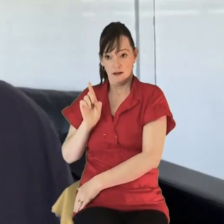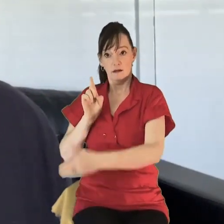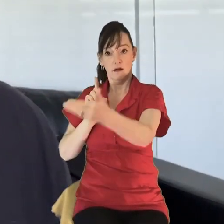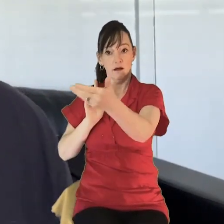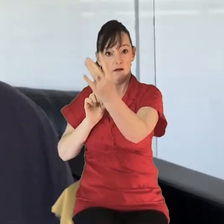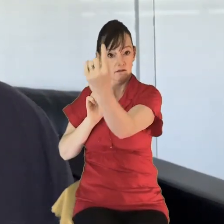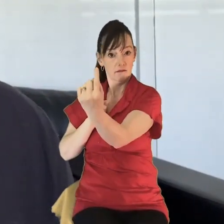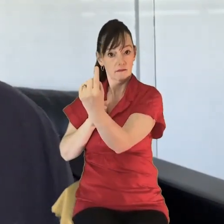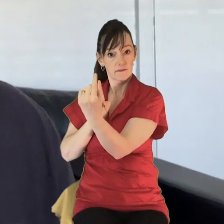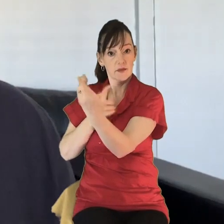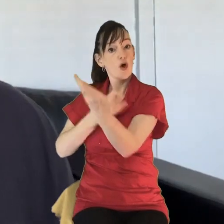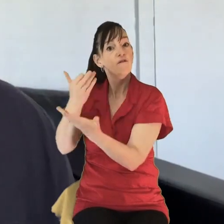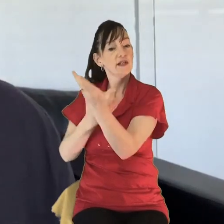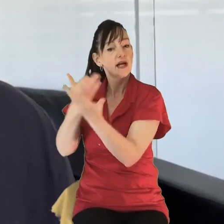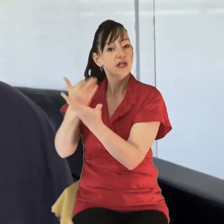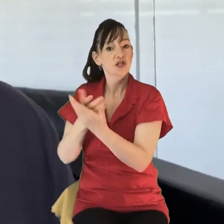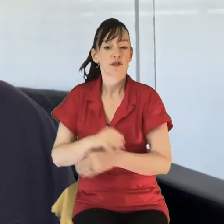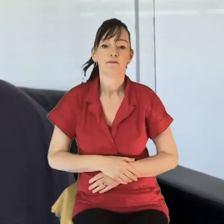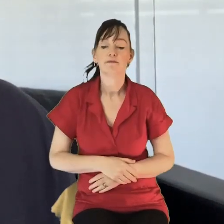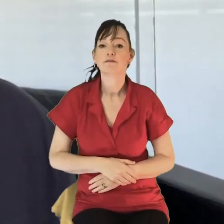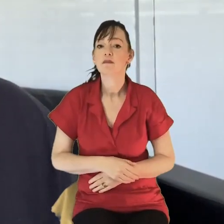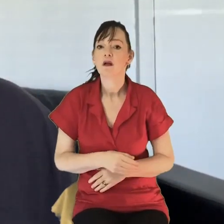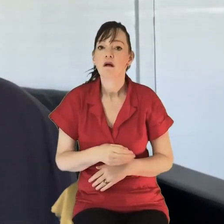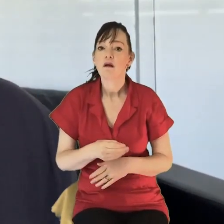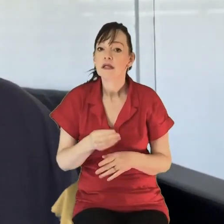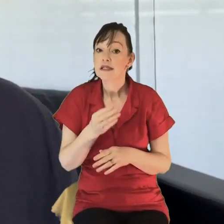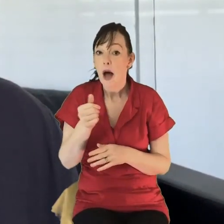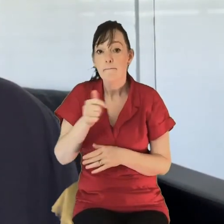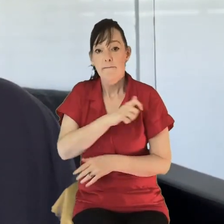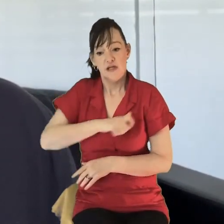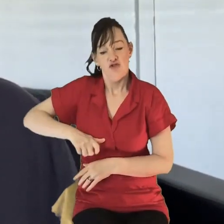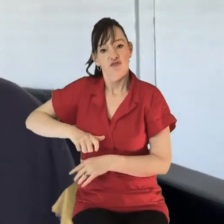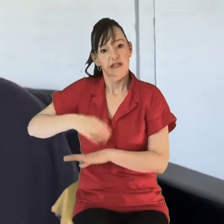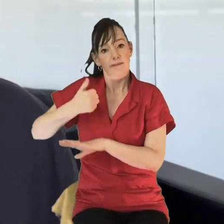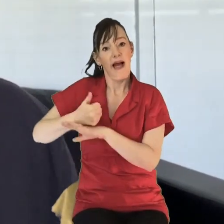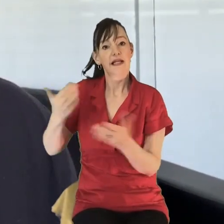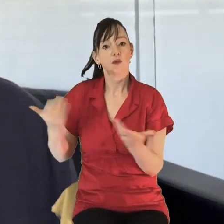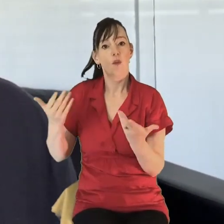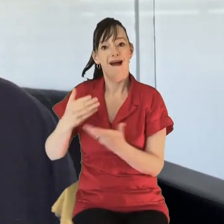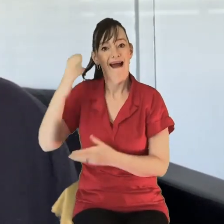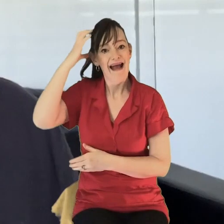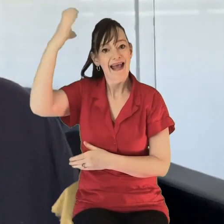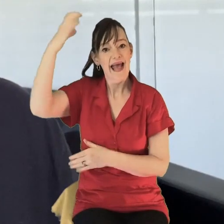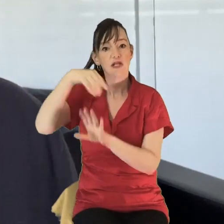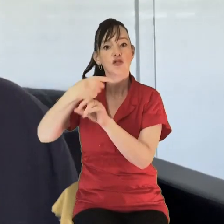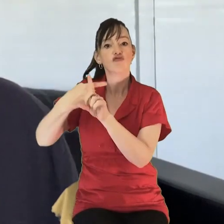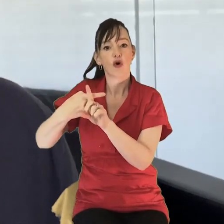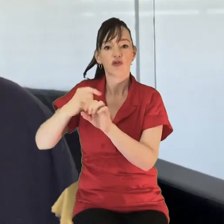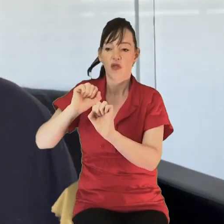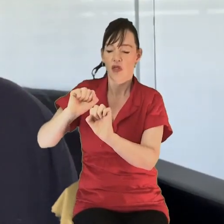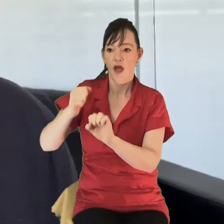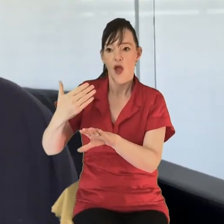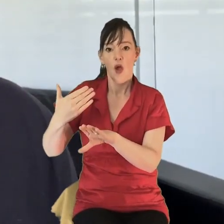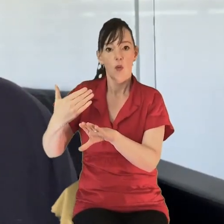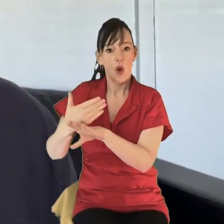And there are a couple of our missionaries who are working in King's Cross, for example, and they're working with the street population there,